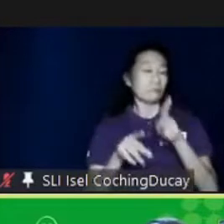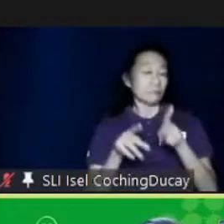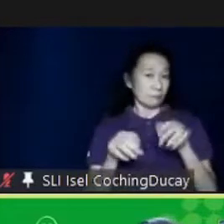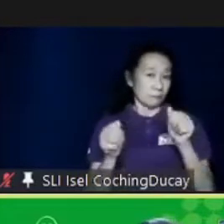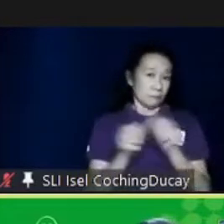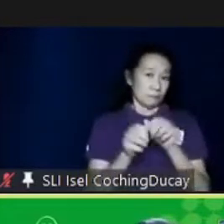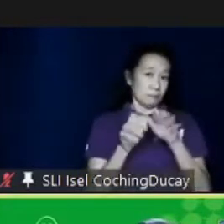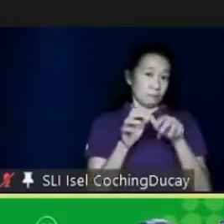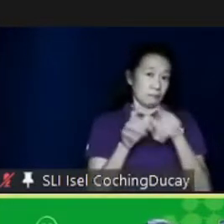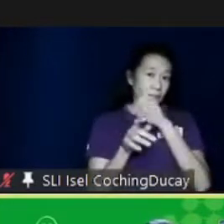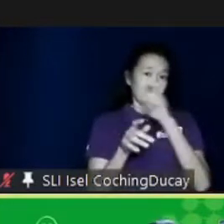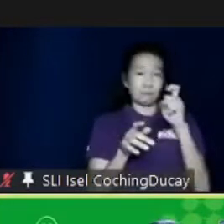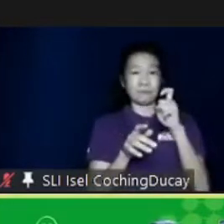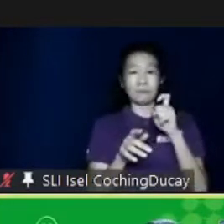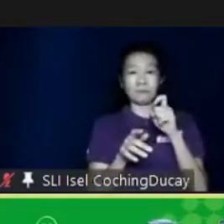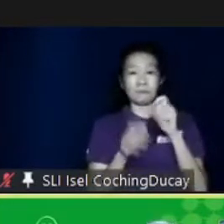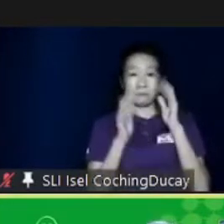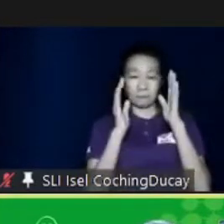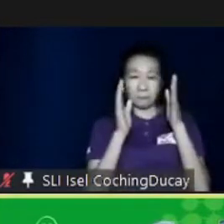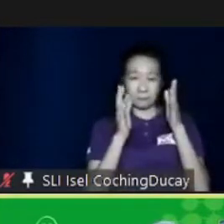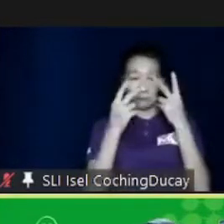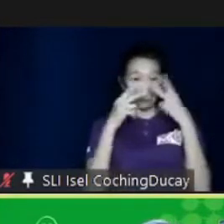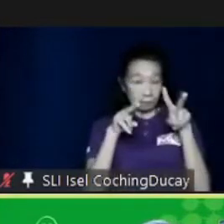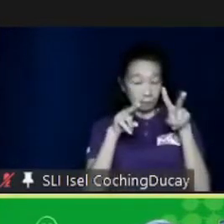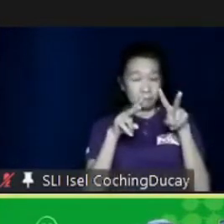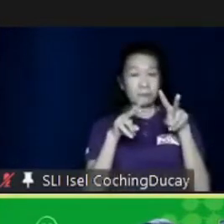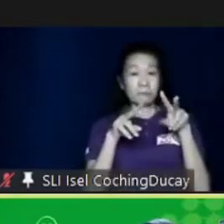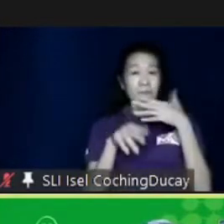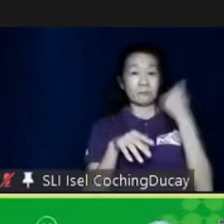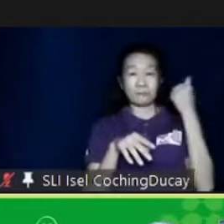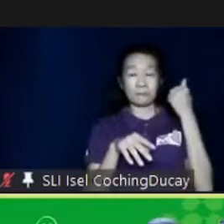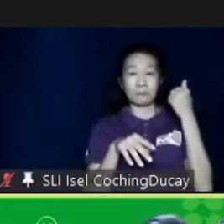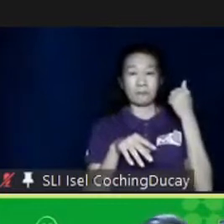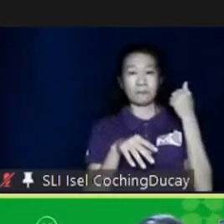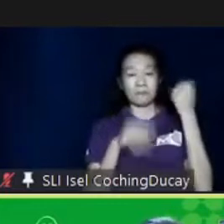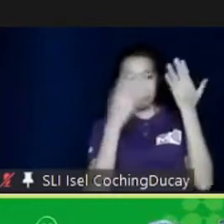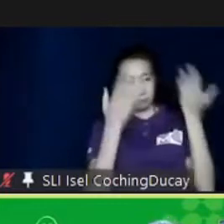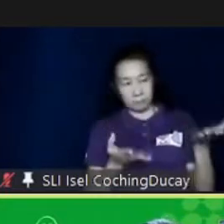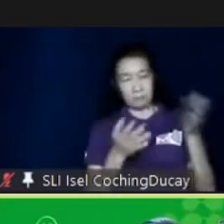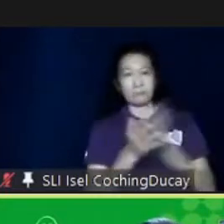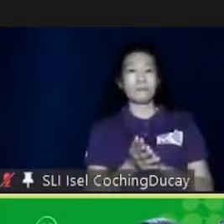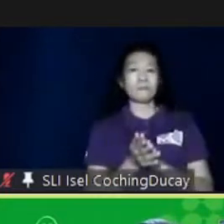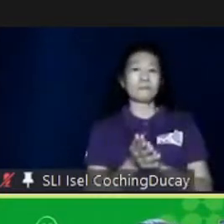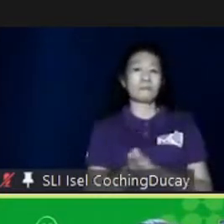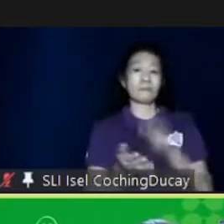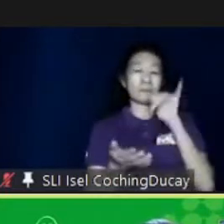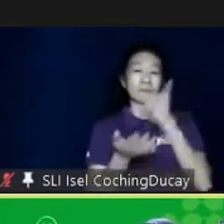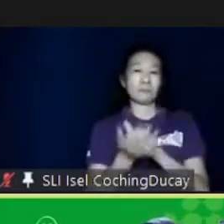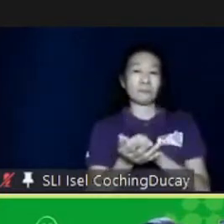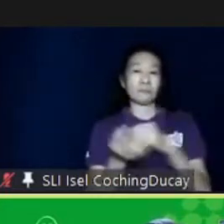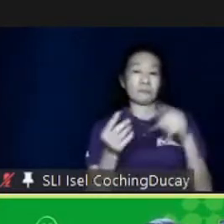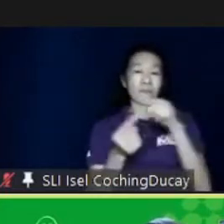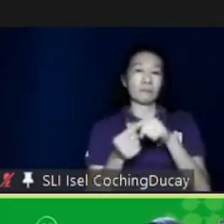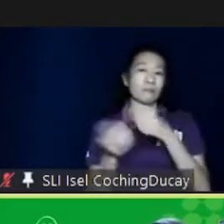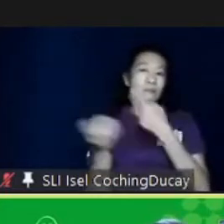the public will view you in a better light. So, that's part of our pitch whenever we talk about inclusive